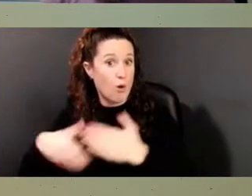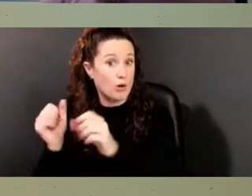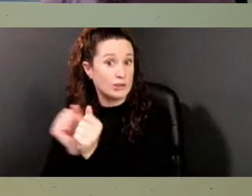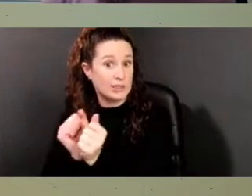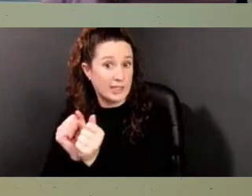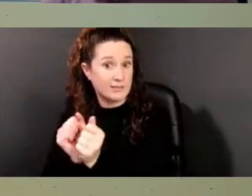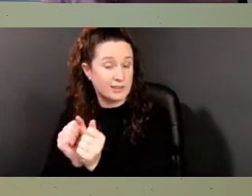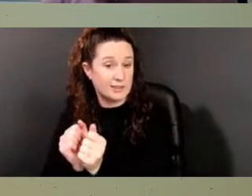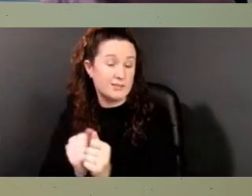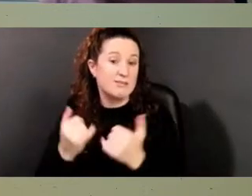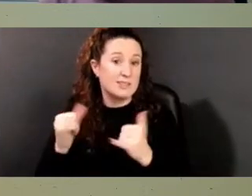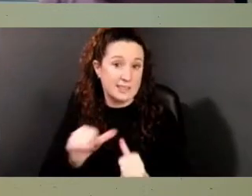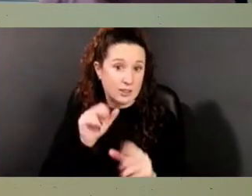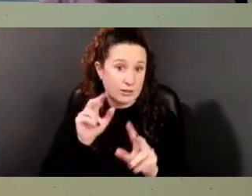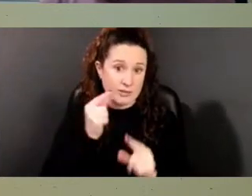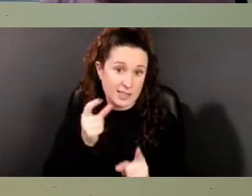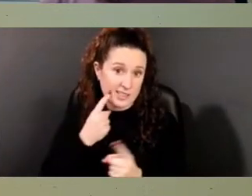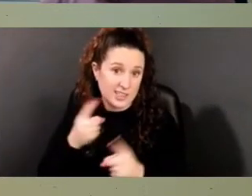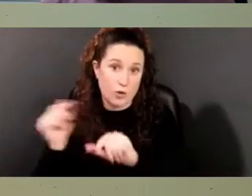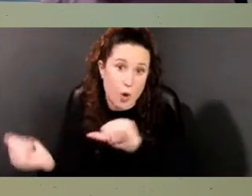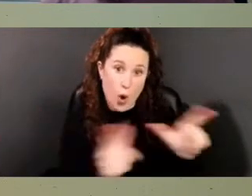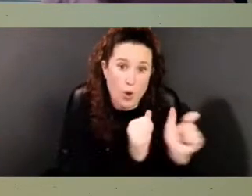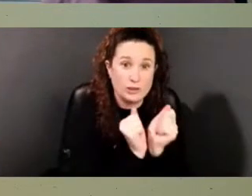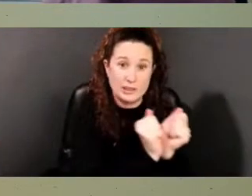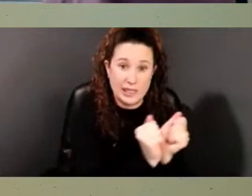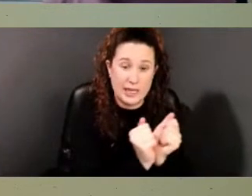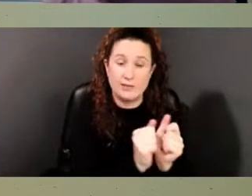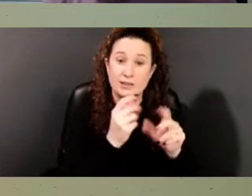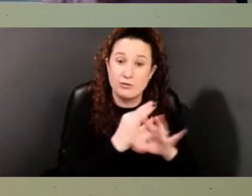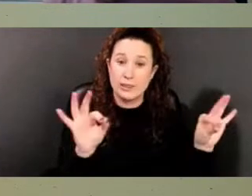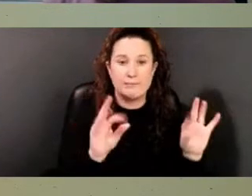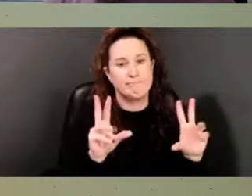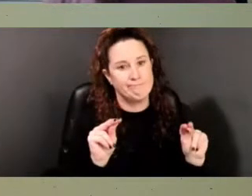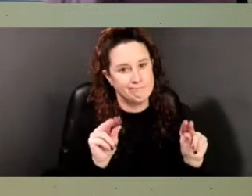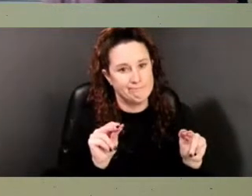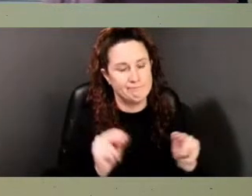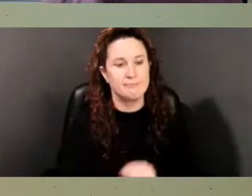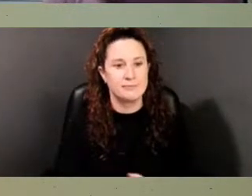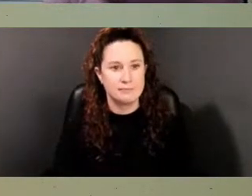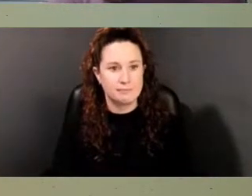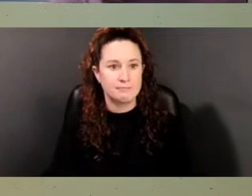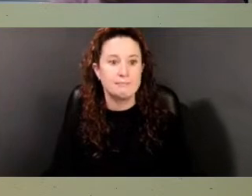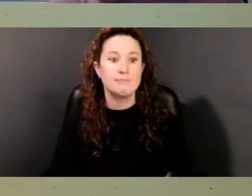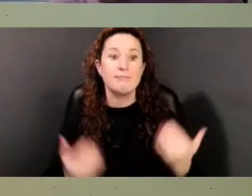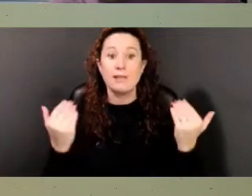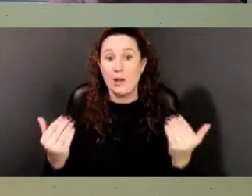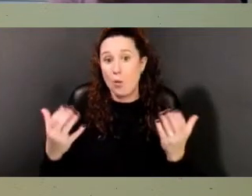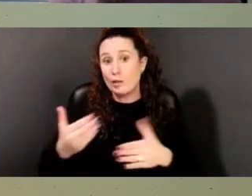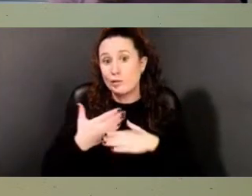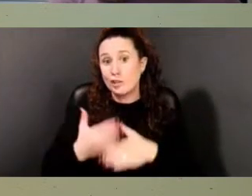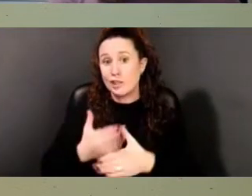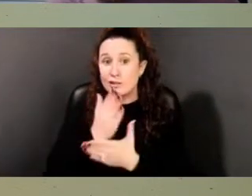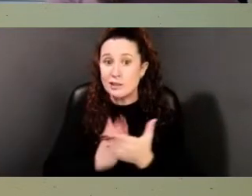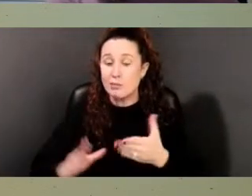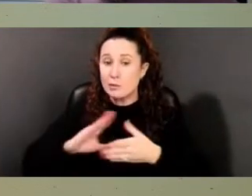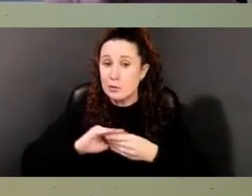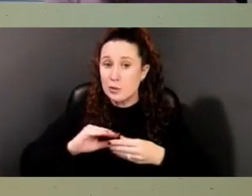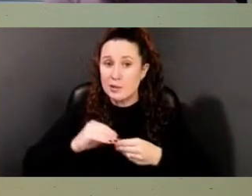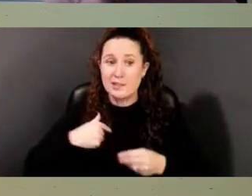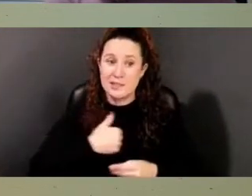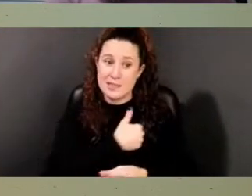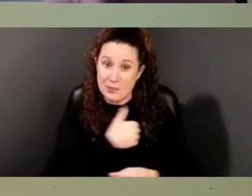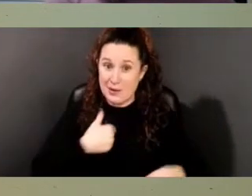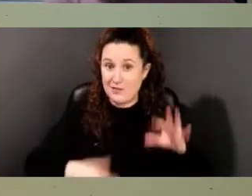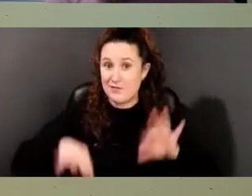land holdings. Next slide, please. Now, I would like to share with you some of the stories that have been uncovered through